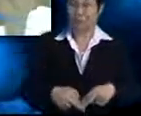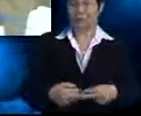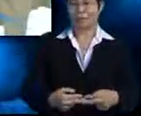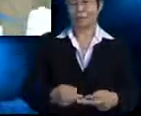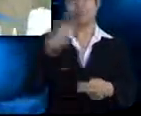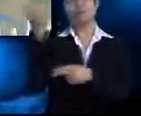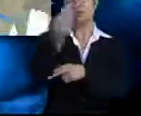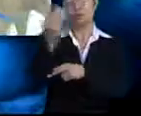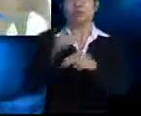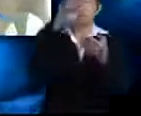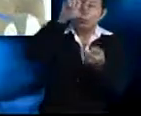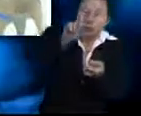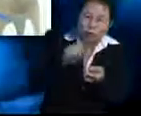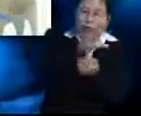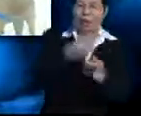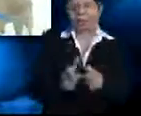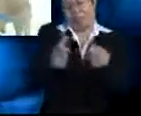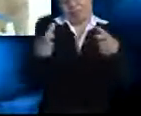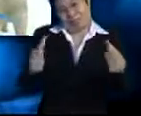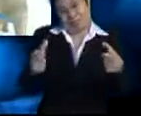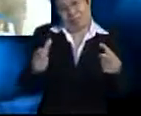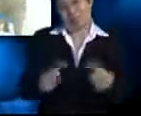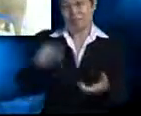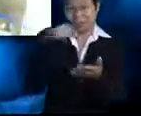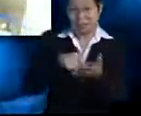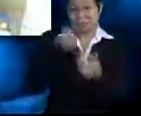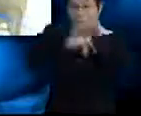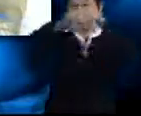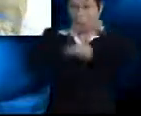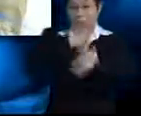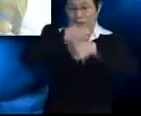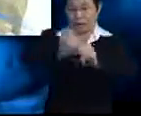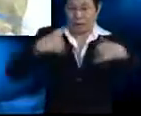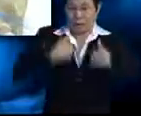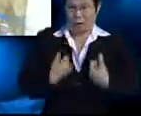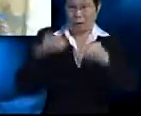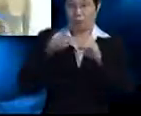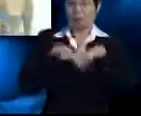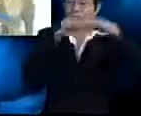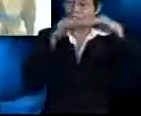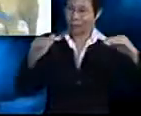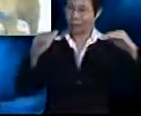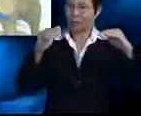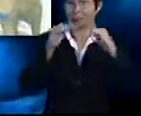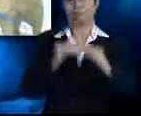are usually short and thick. This structure makes the animal more stable.